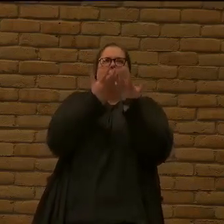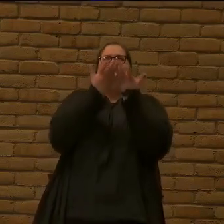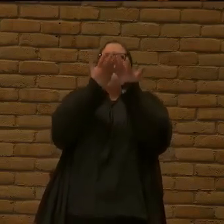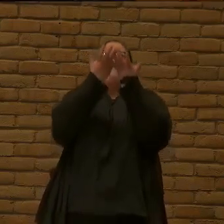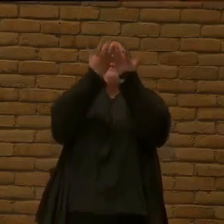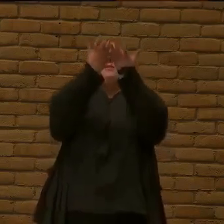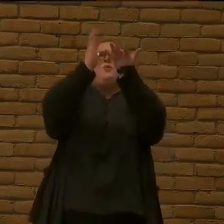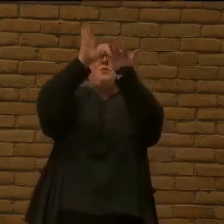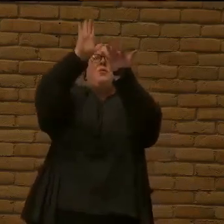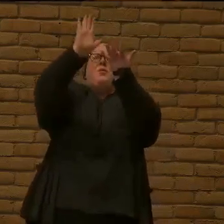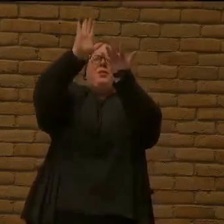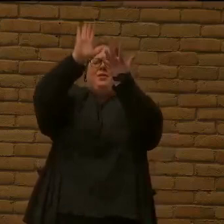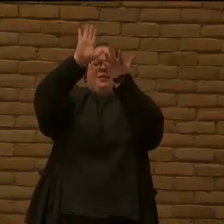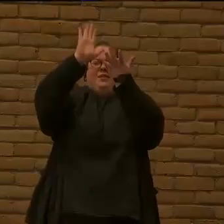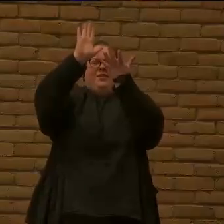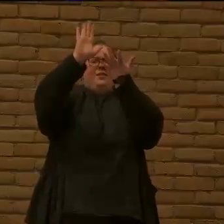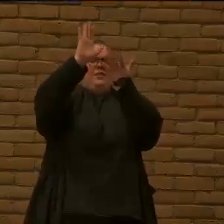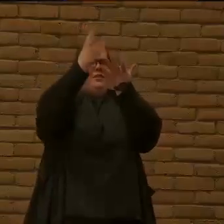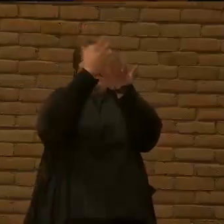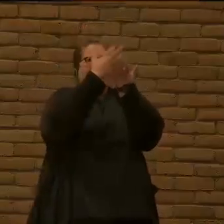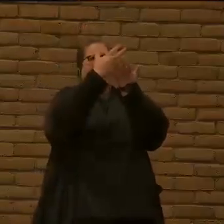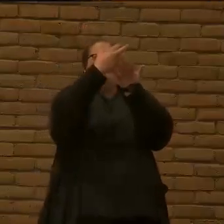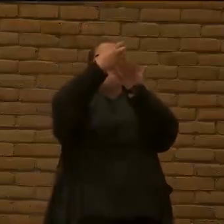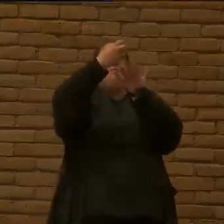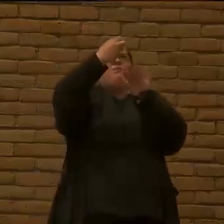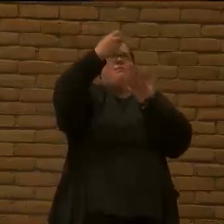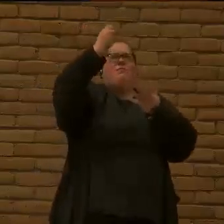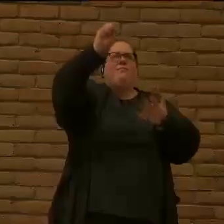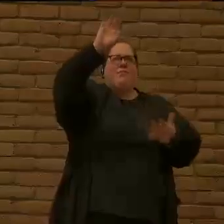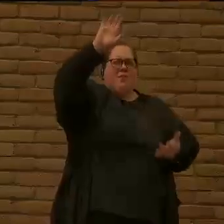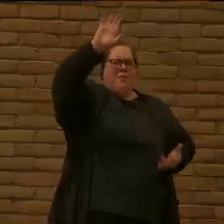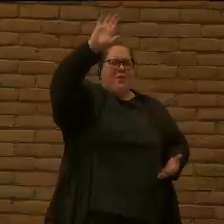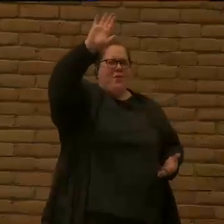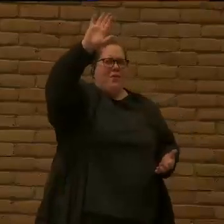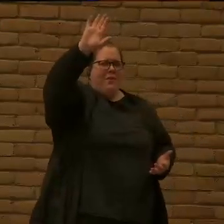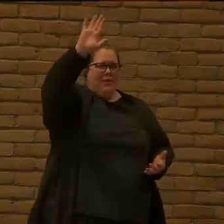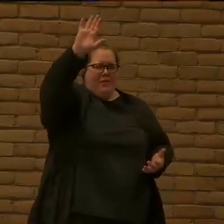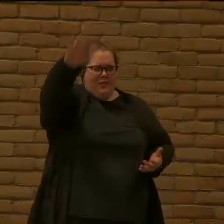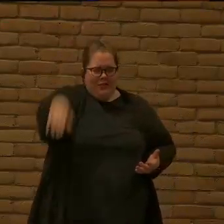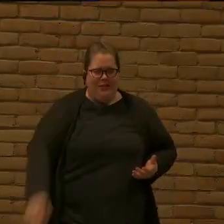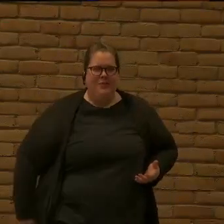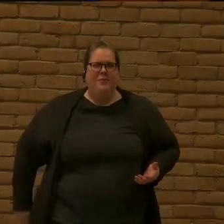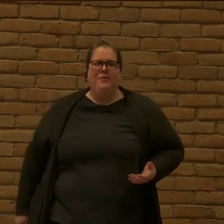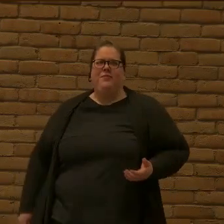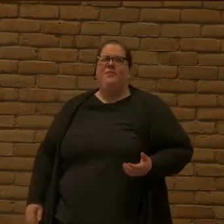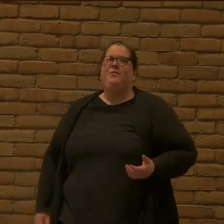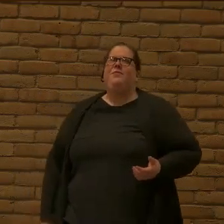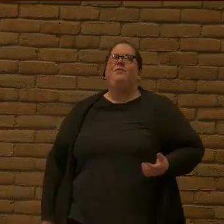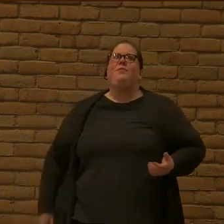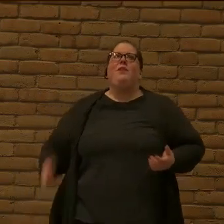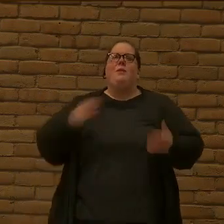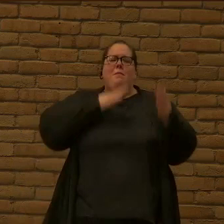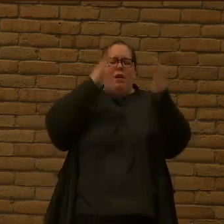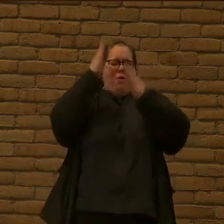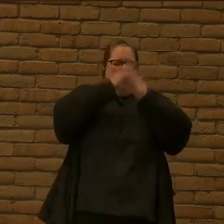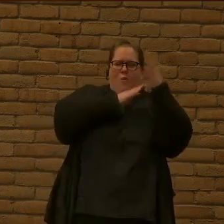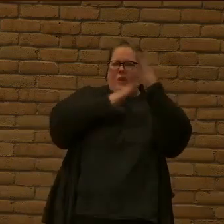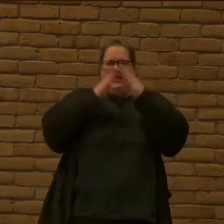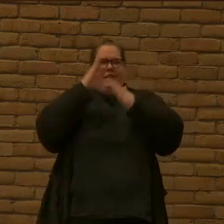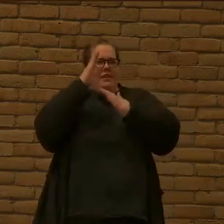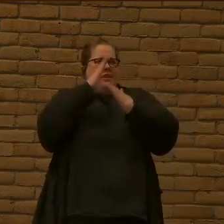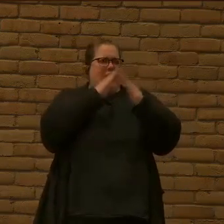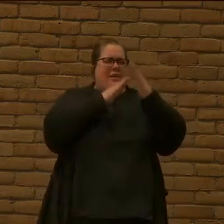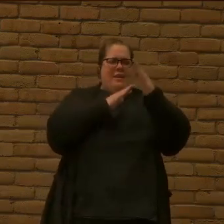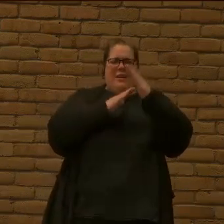hands into yours Out of my hands into yours Letting go of the